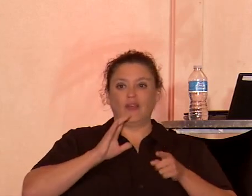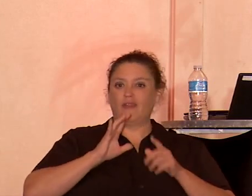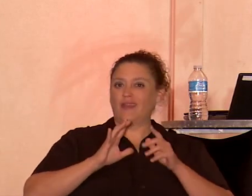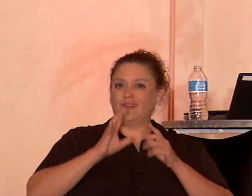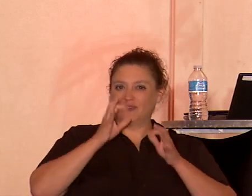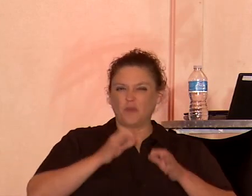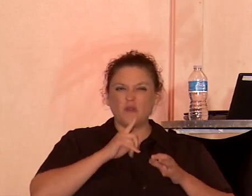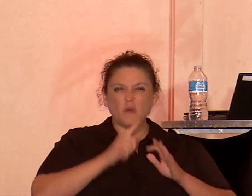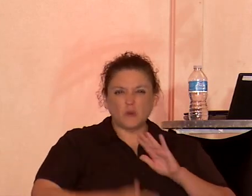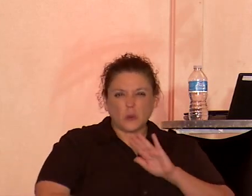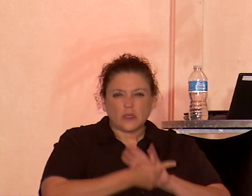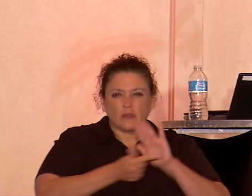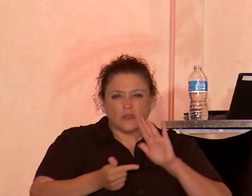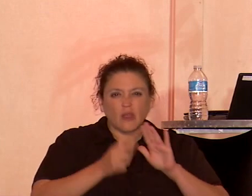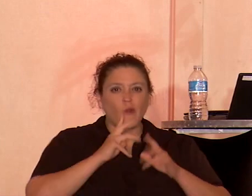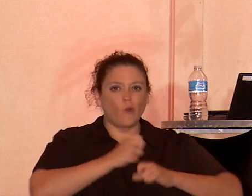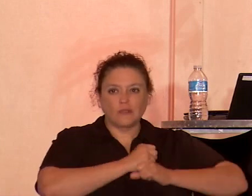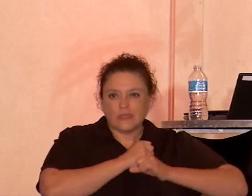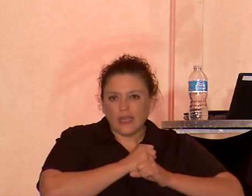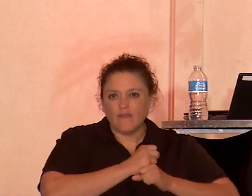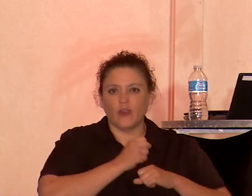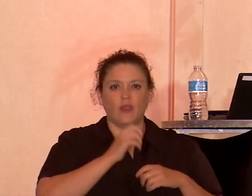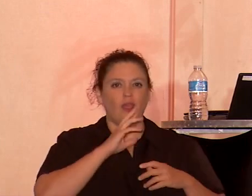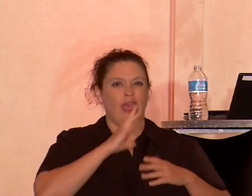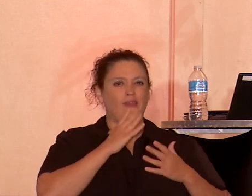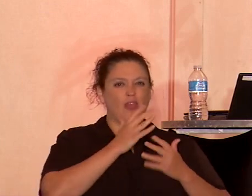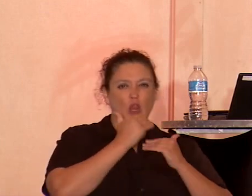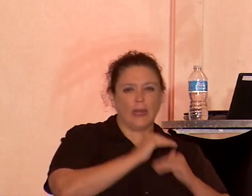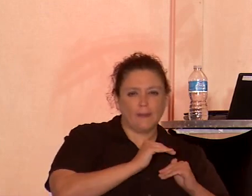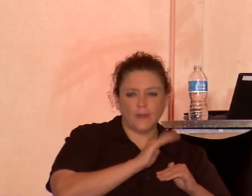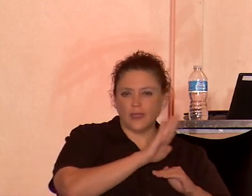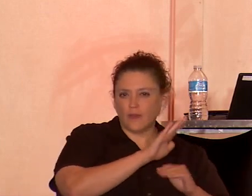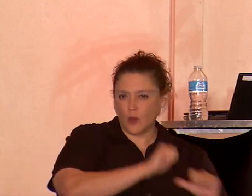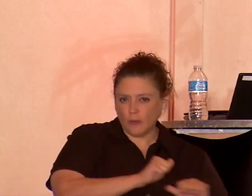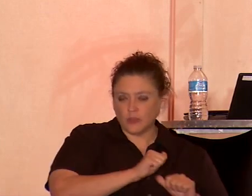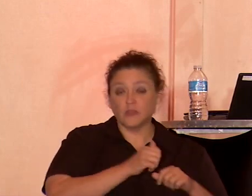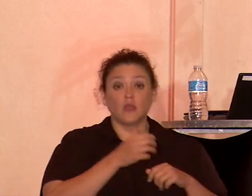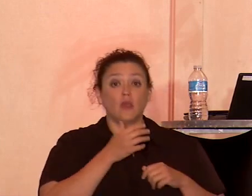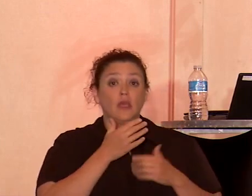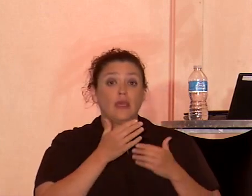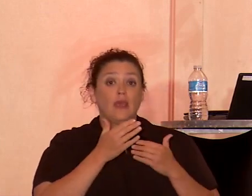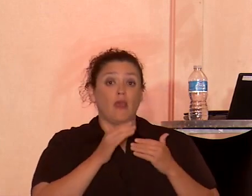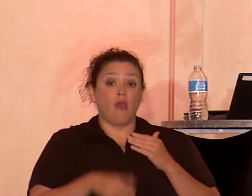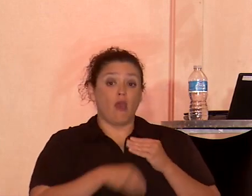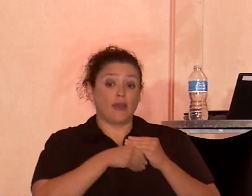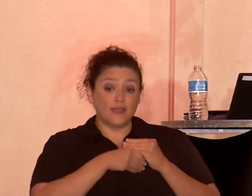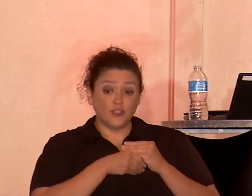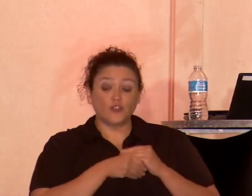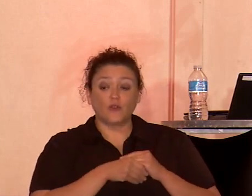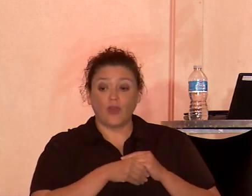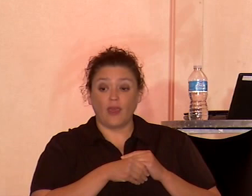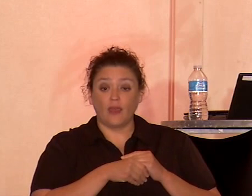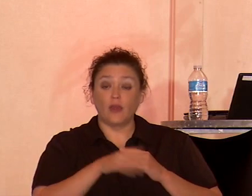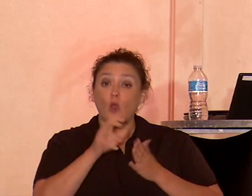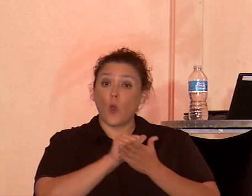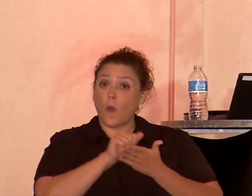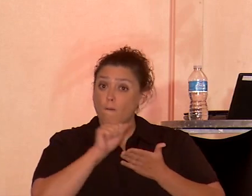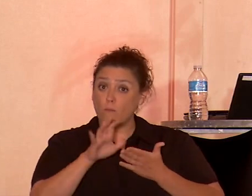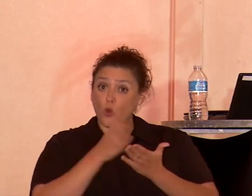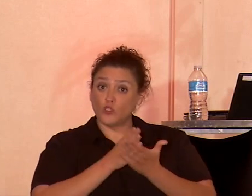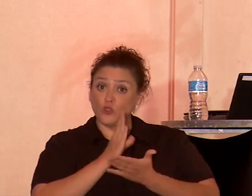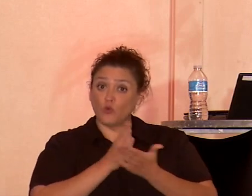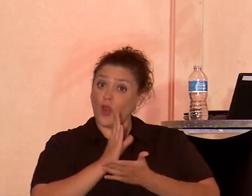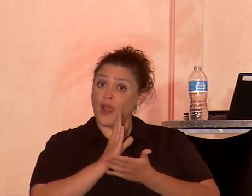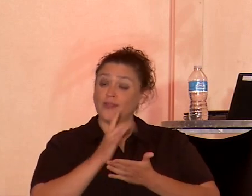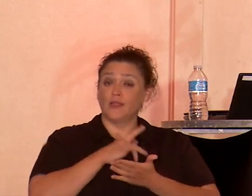slavery, and hypersexualization. In addition to the fact that abortion rights is typically framed